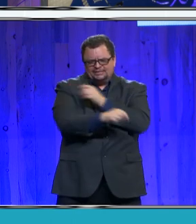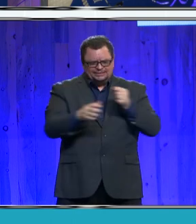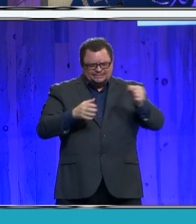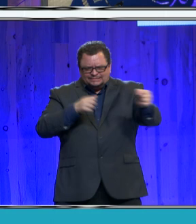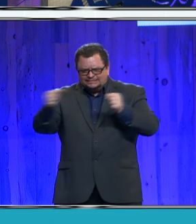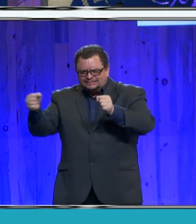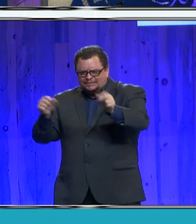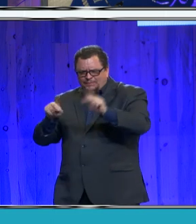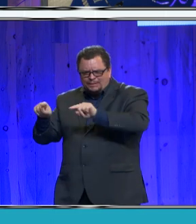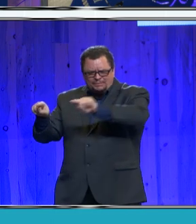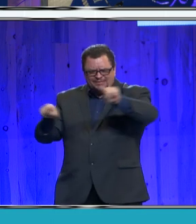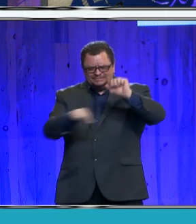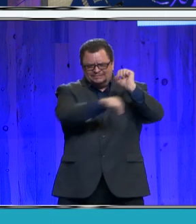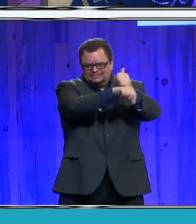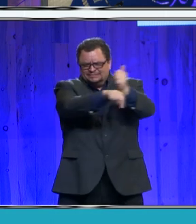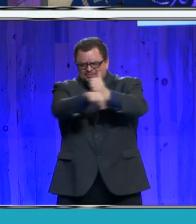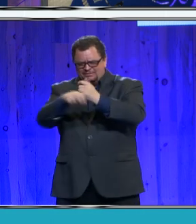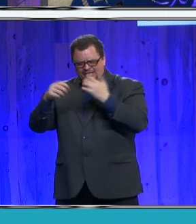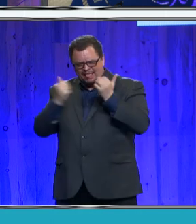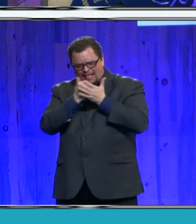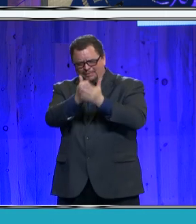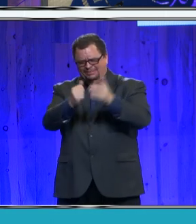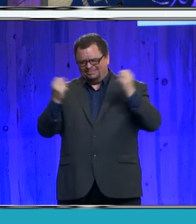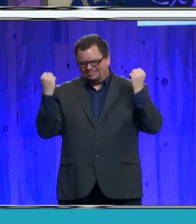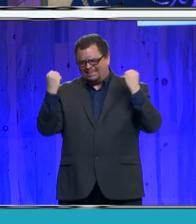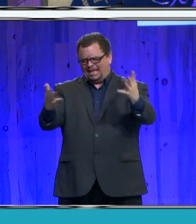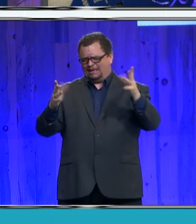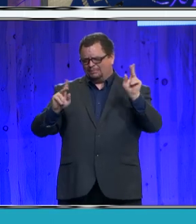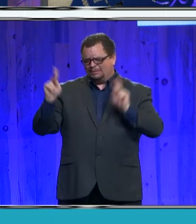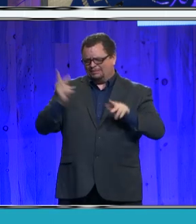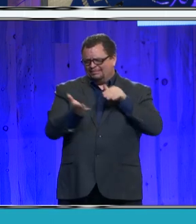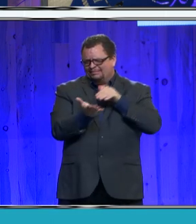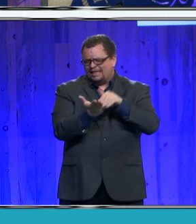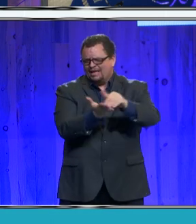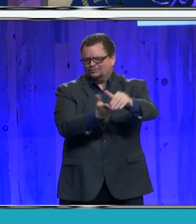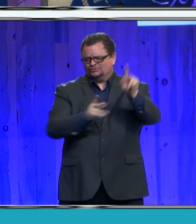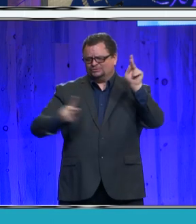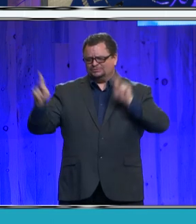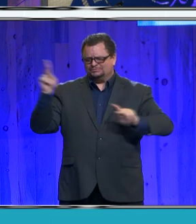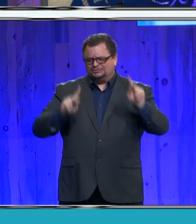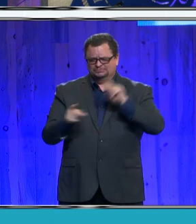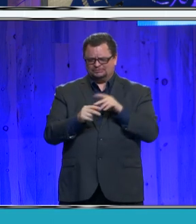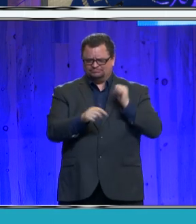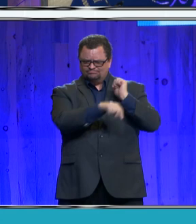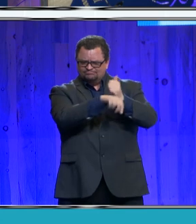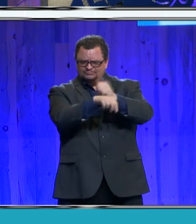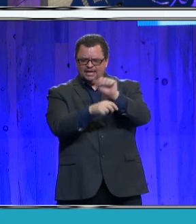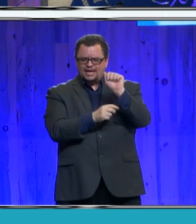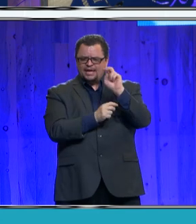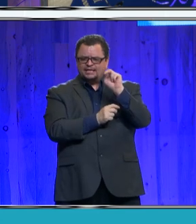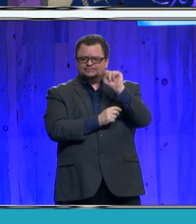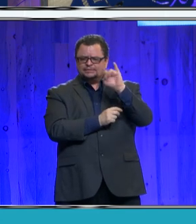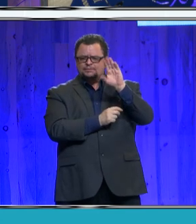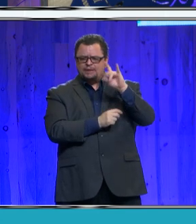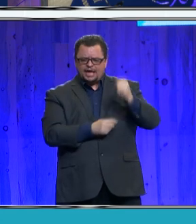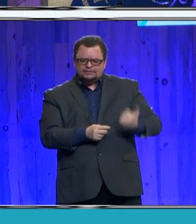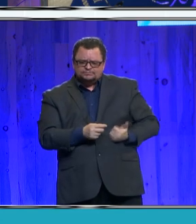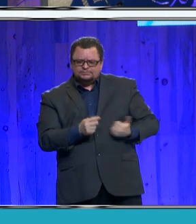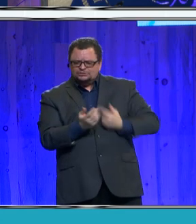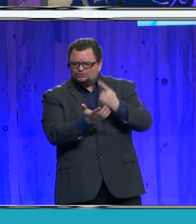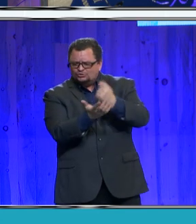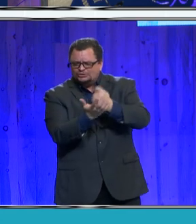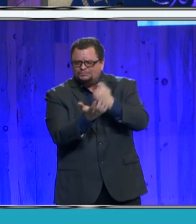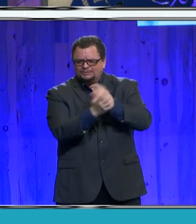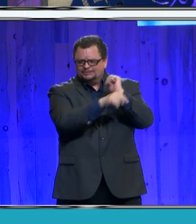citizens and companies, and offering monoclonal antibody treatment services for free. Our local